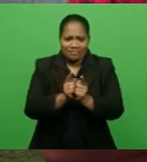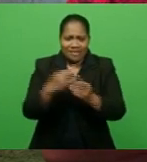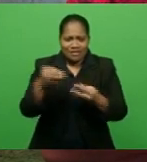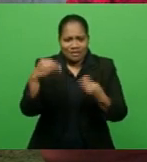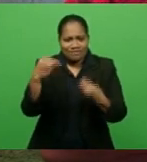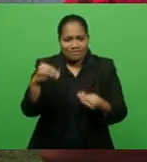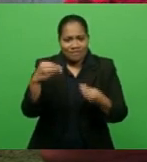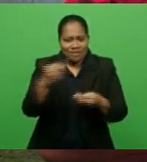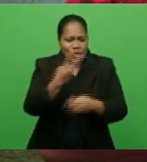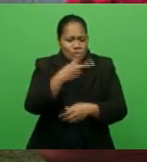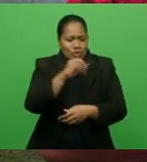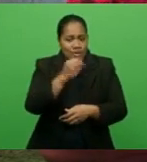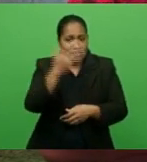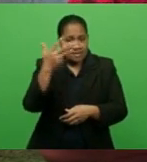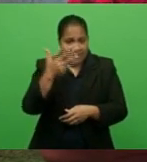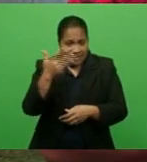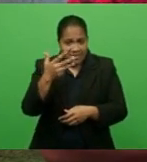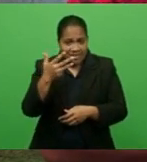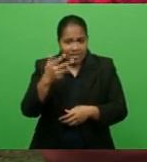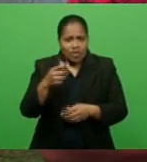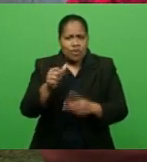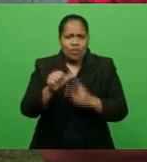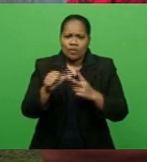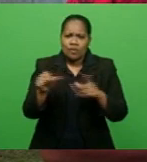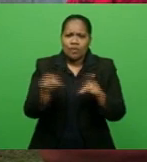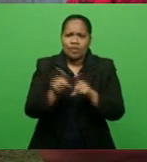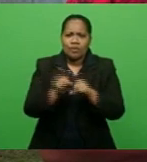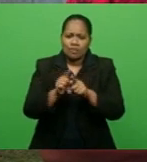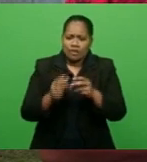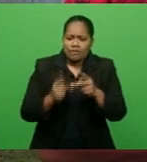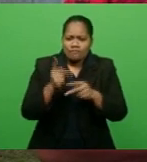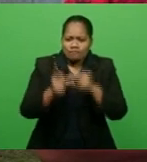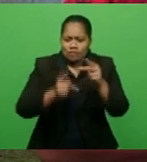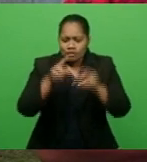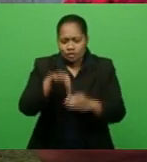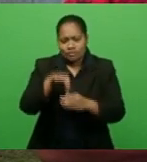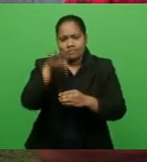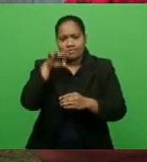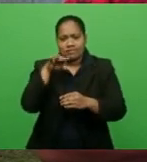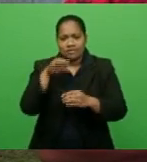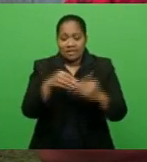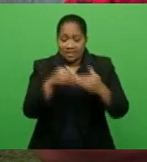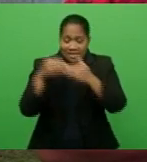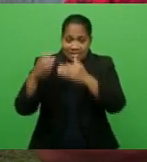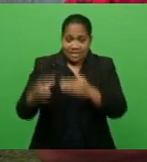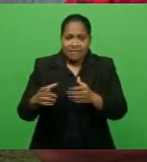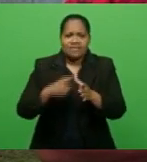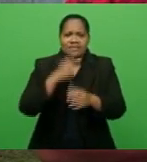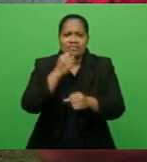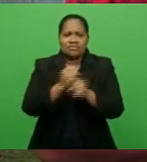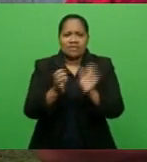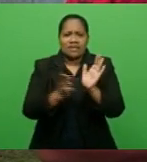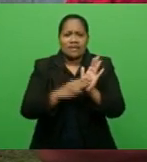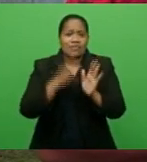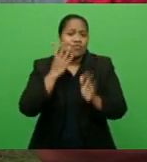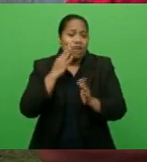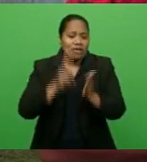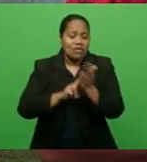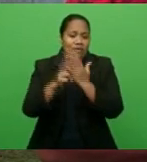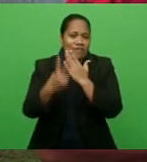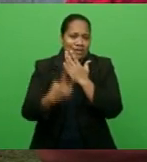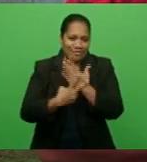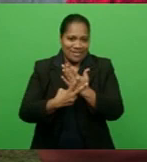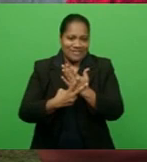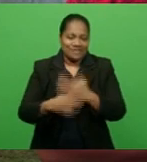2019, and also adopted a process to select the party leader during its AGM in November. Josai